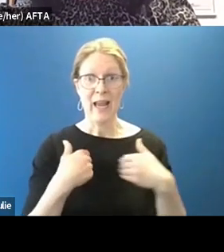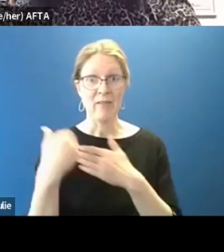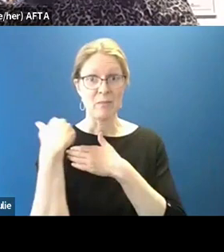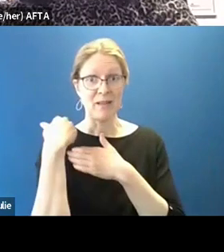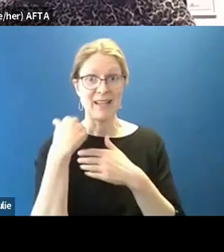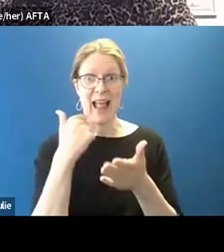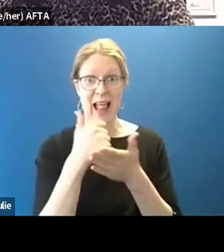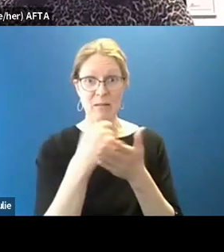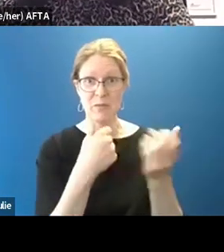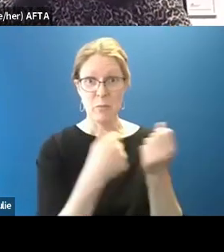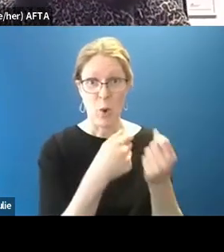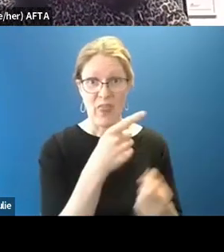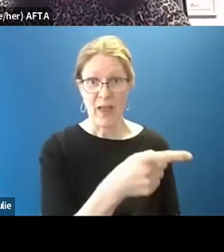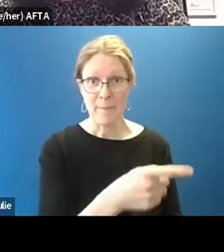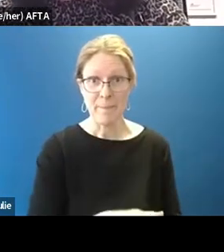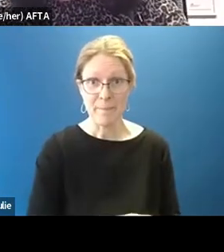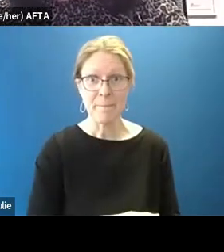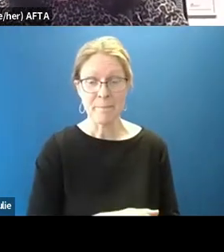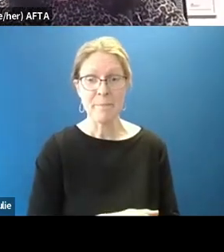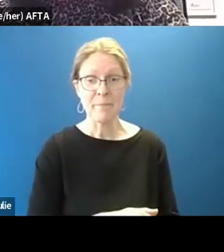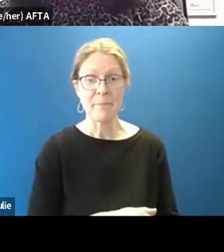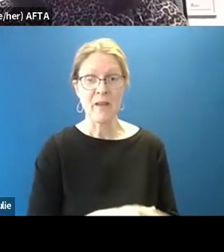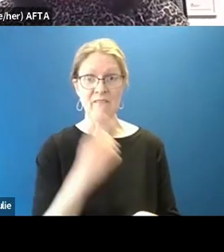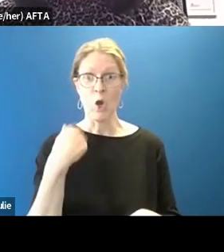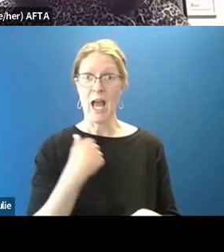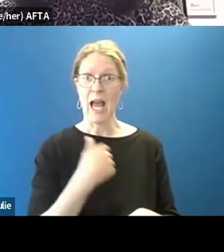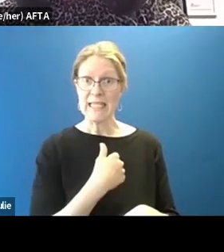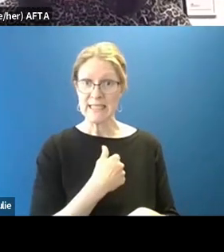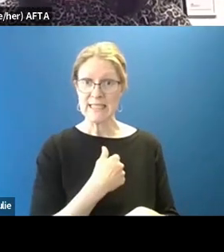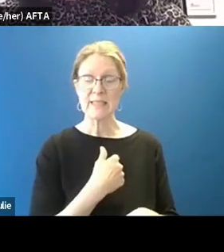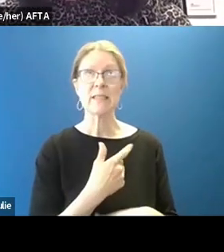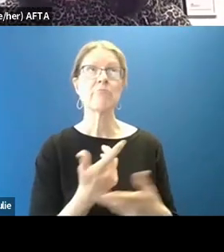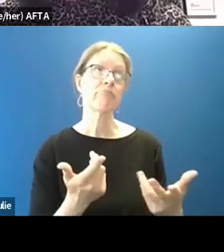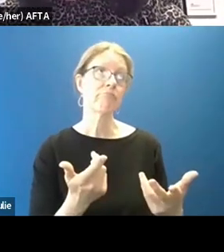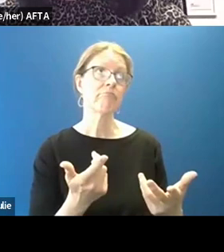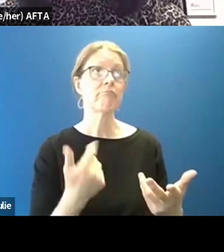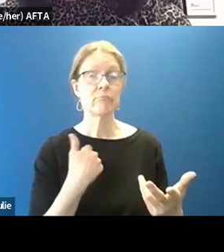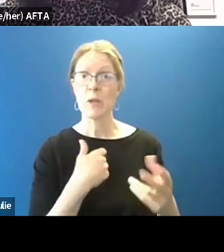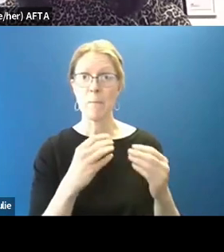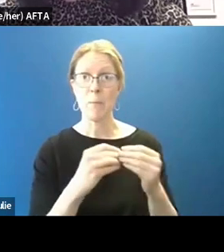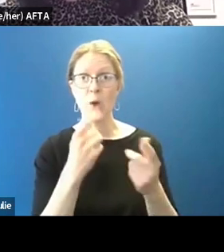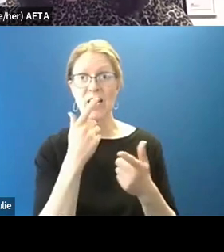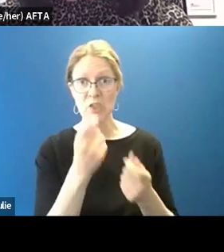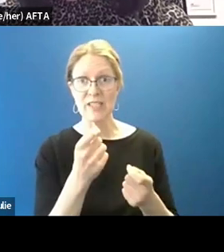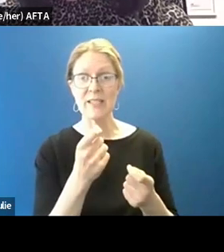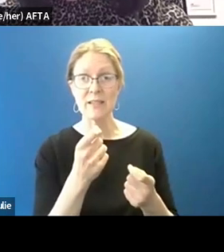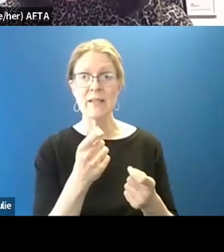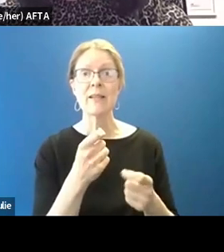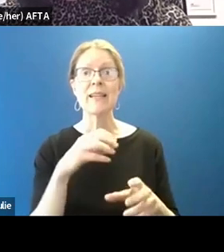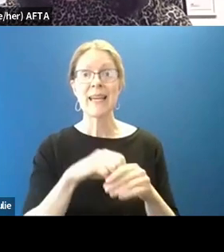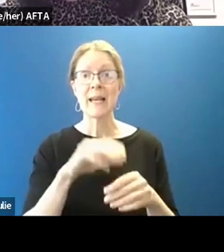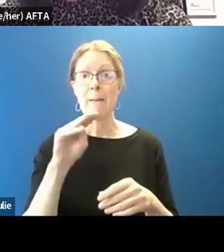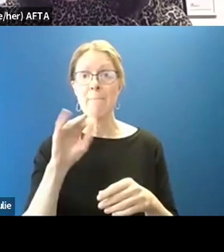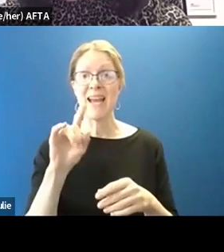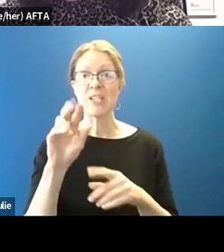support them. I find that for us are more we're more interested in getting into the metro section of the paper than we are the